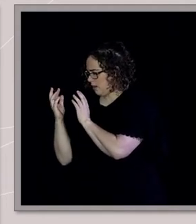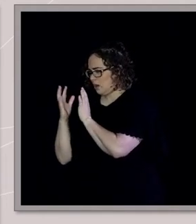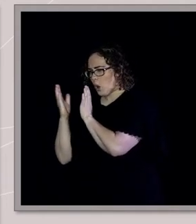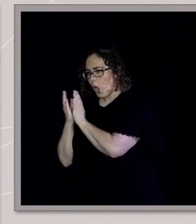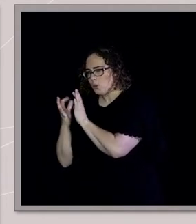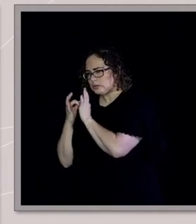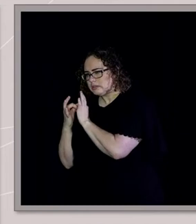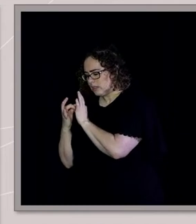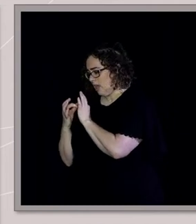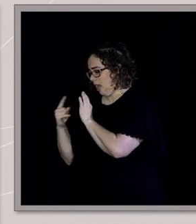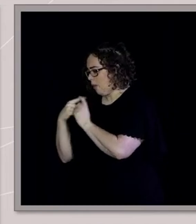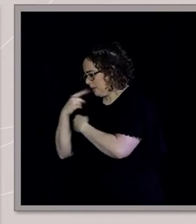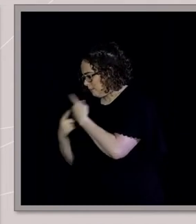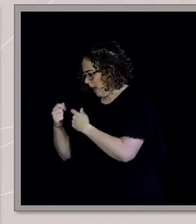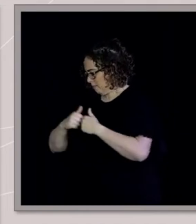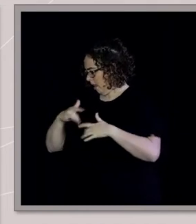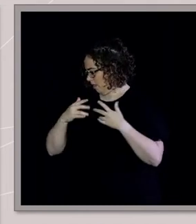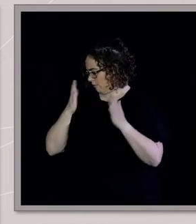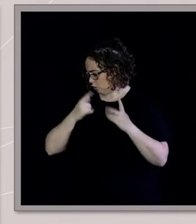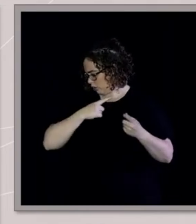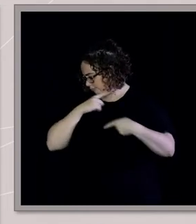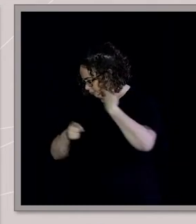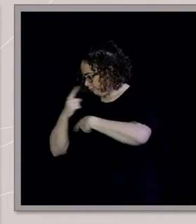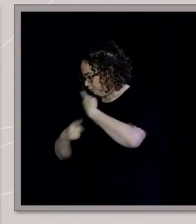came to my church, but they only ever came once.